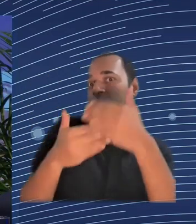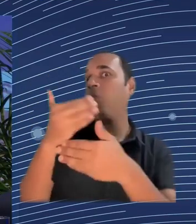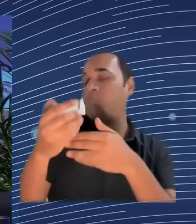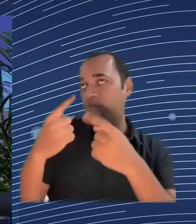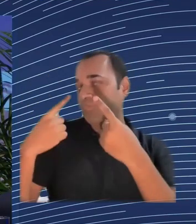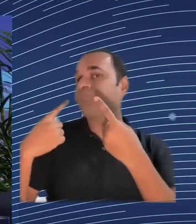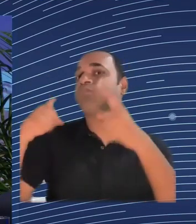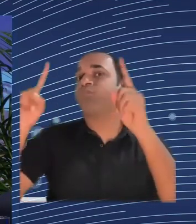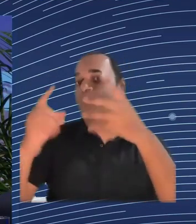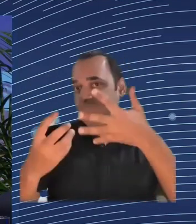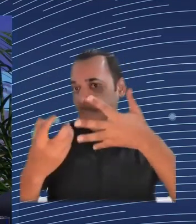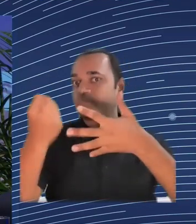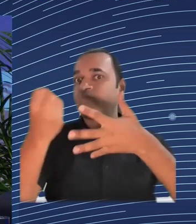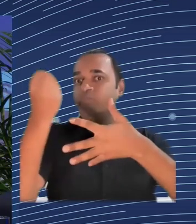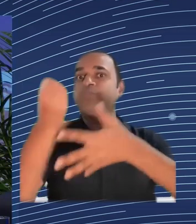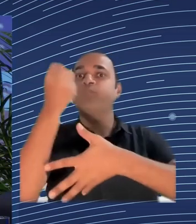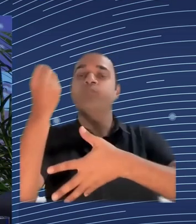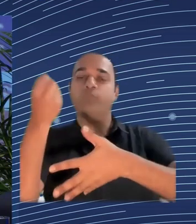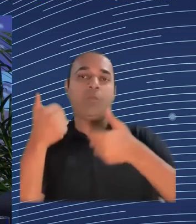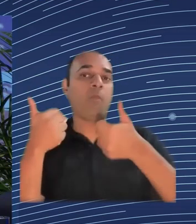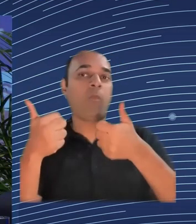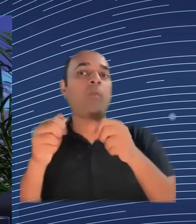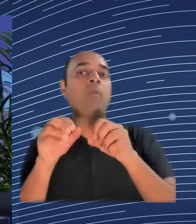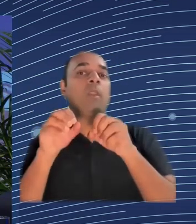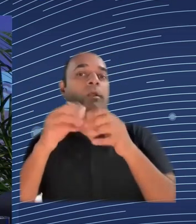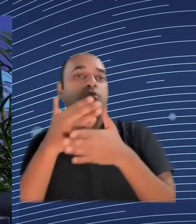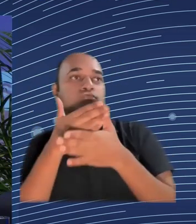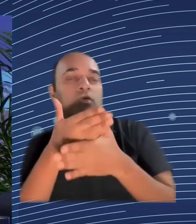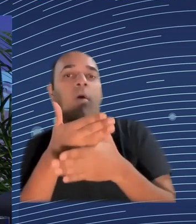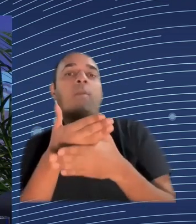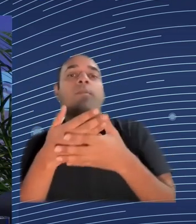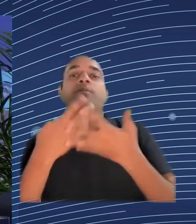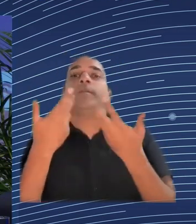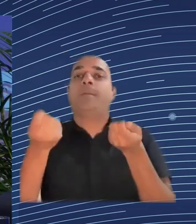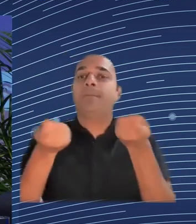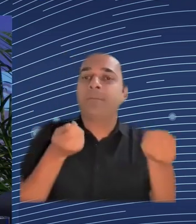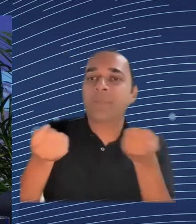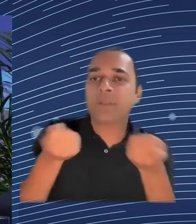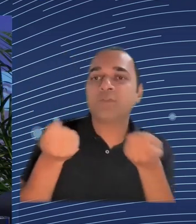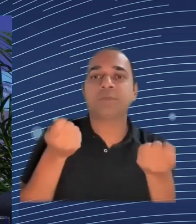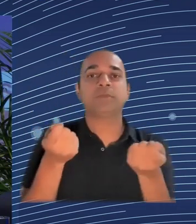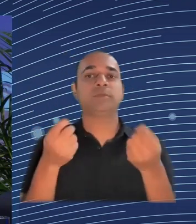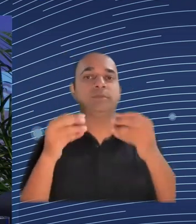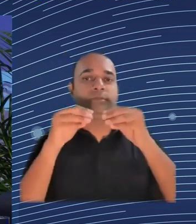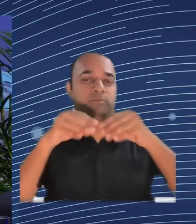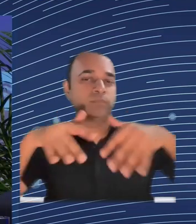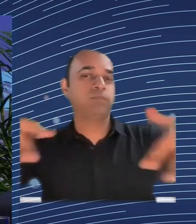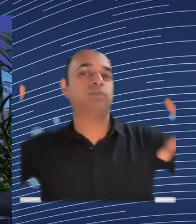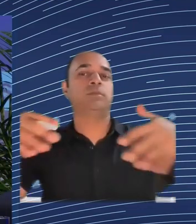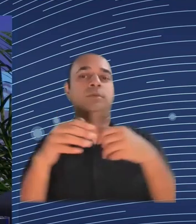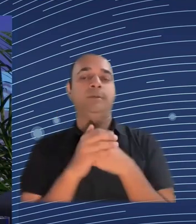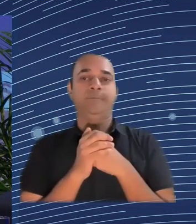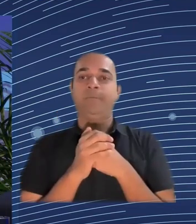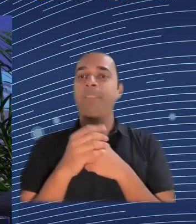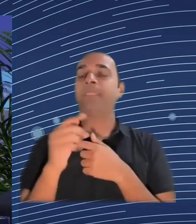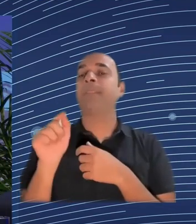people's openness to the new challenges, to using AI, for example. I'm talking here about